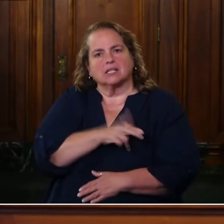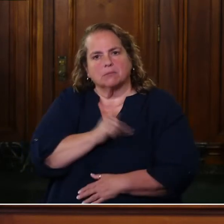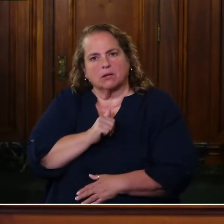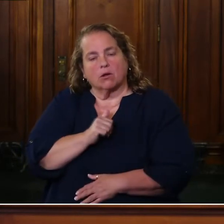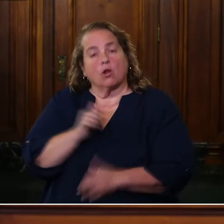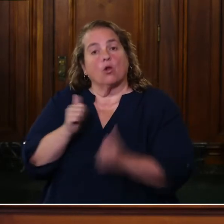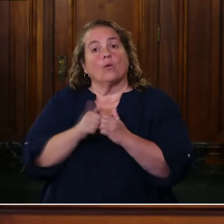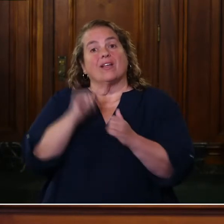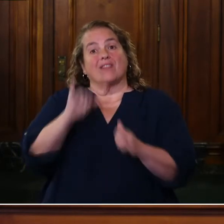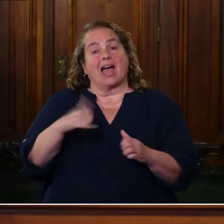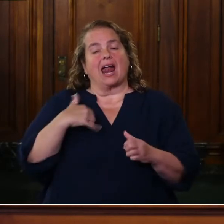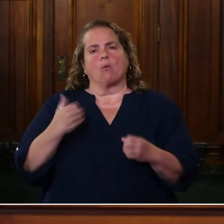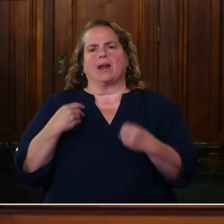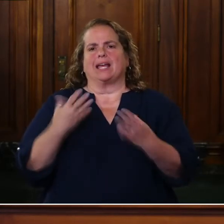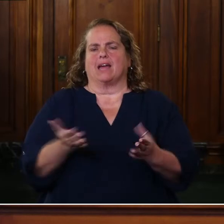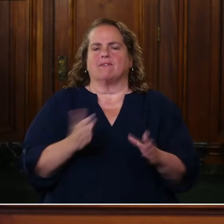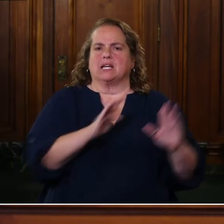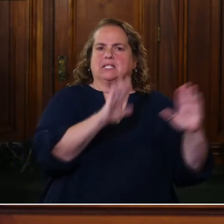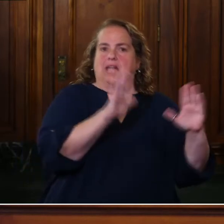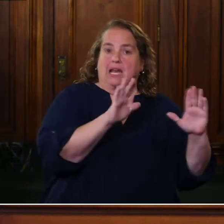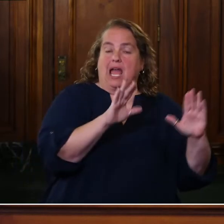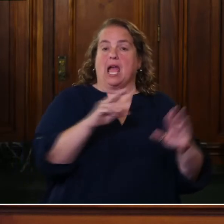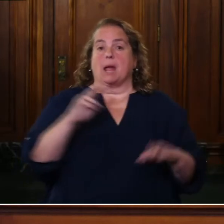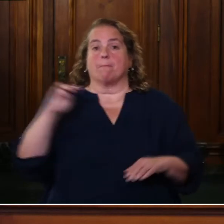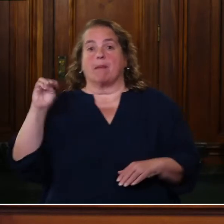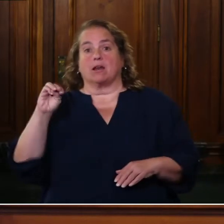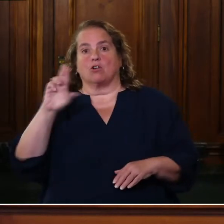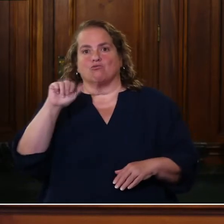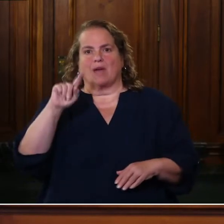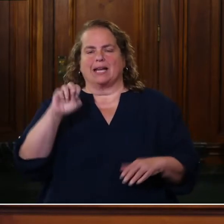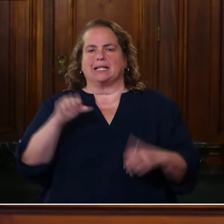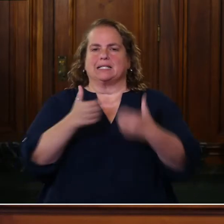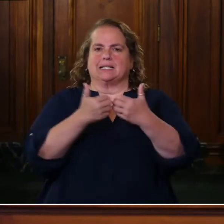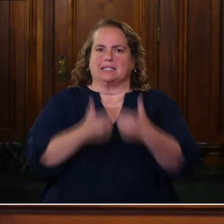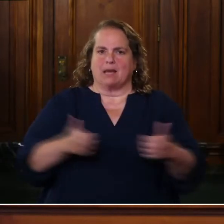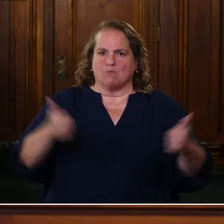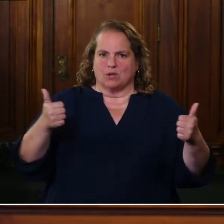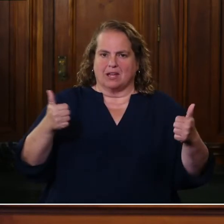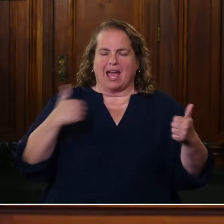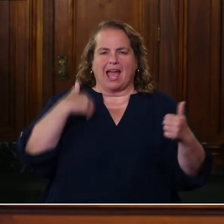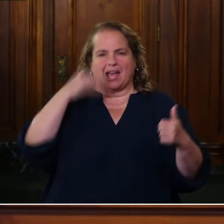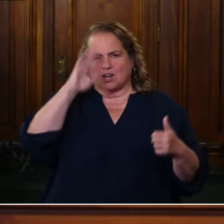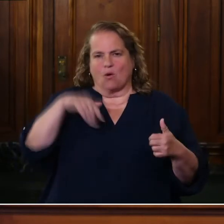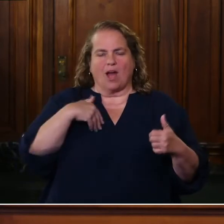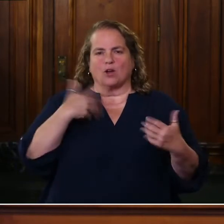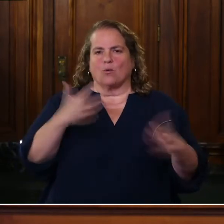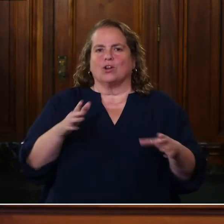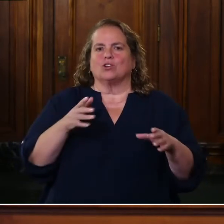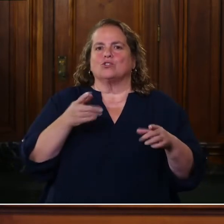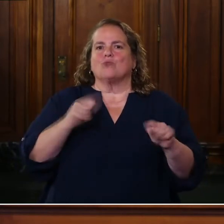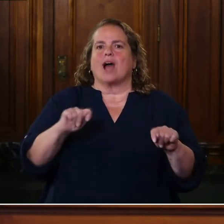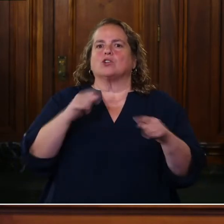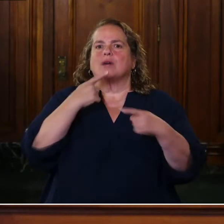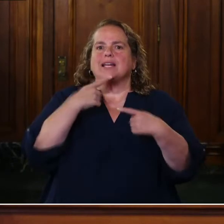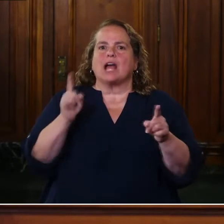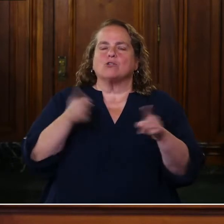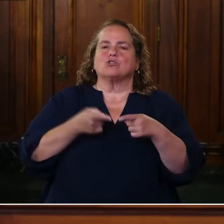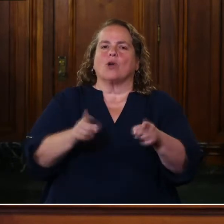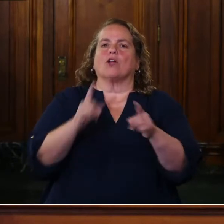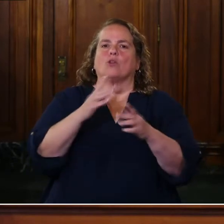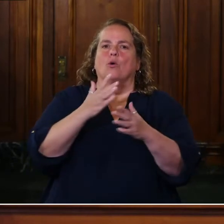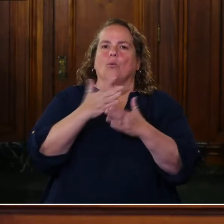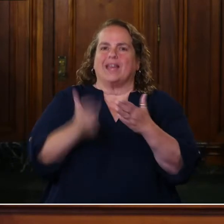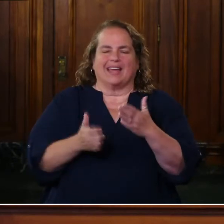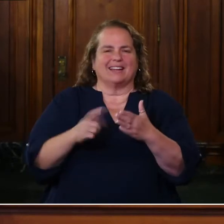Sunday and Monday's rates separately. And I know we're trying to not announce them during the weekend, but sometimes they just get